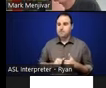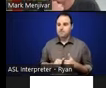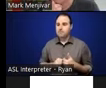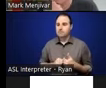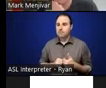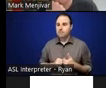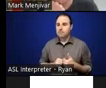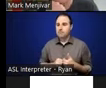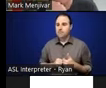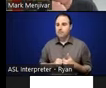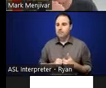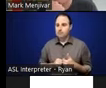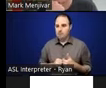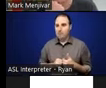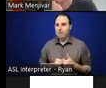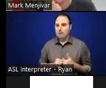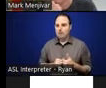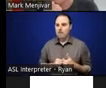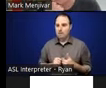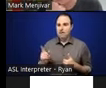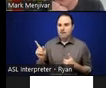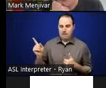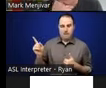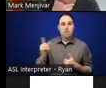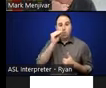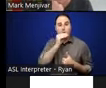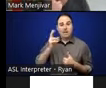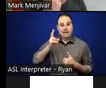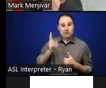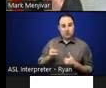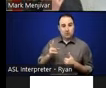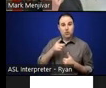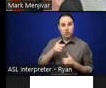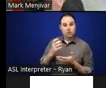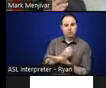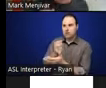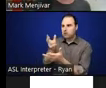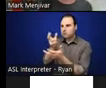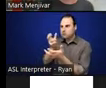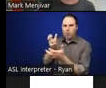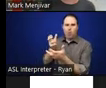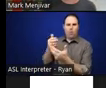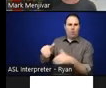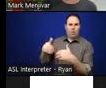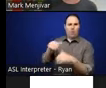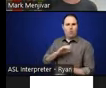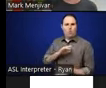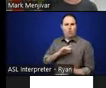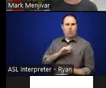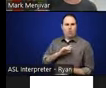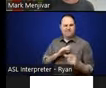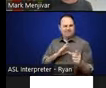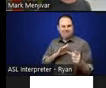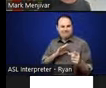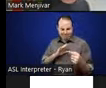where have you had a meaningful interaction with oral histories? Why was it meaningful to you? And what I want to do is invite you to jot